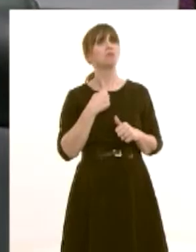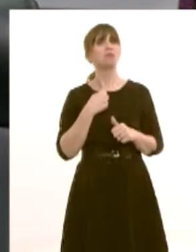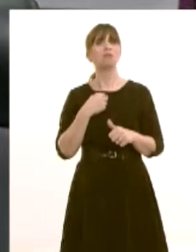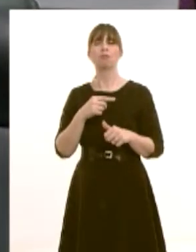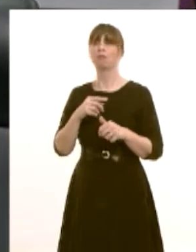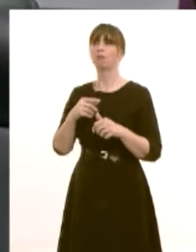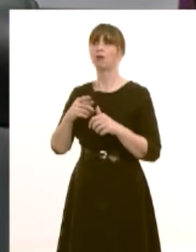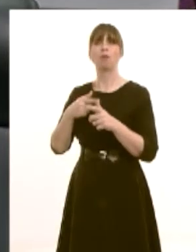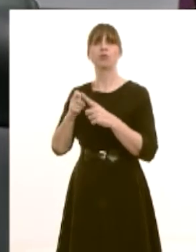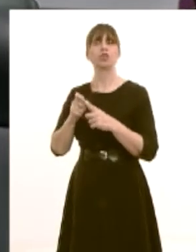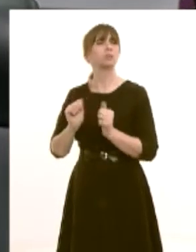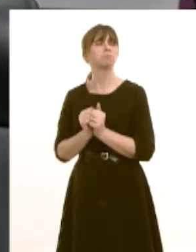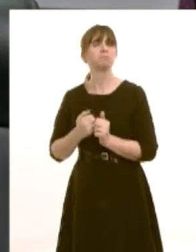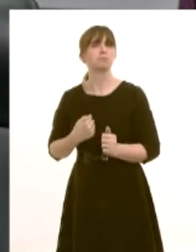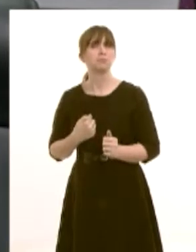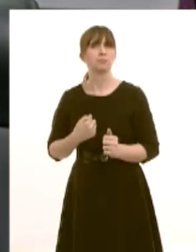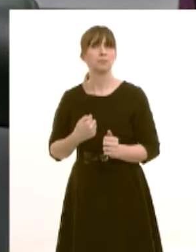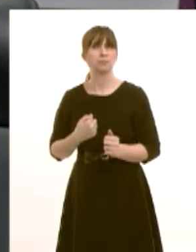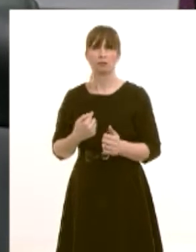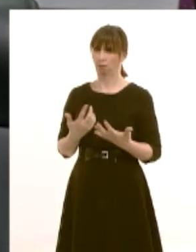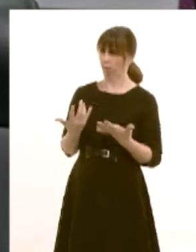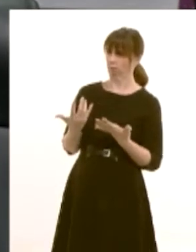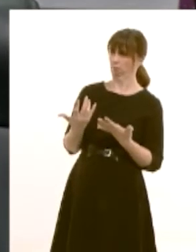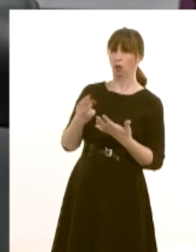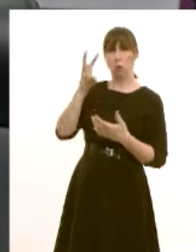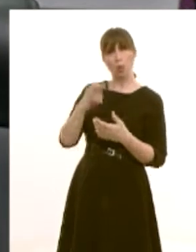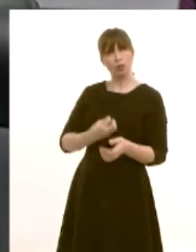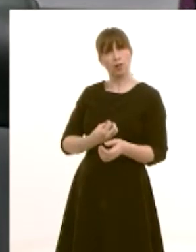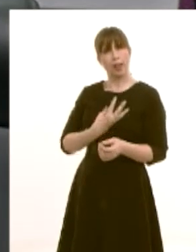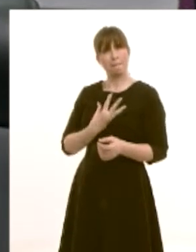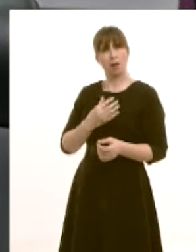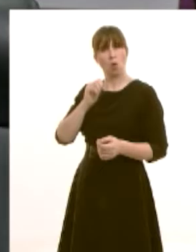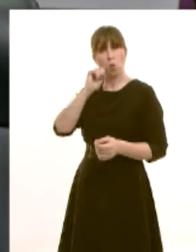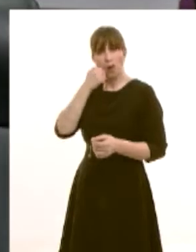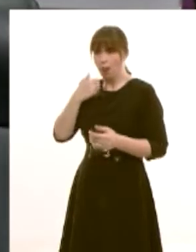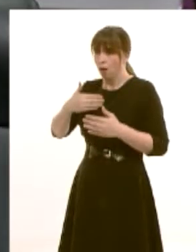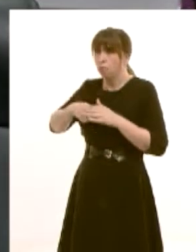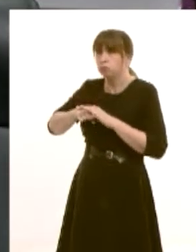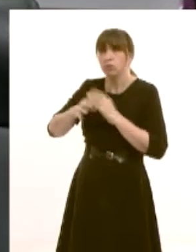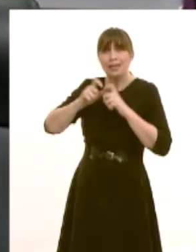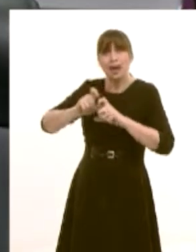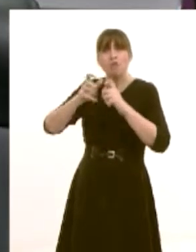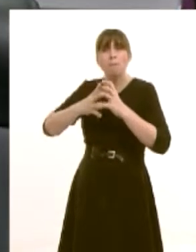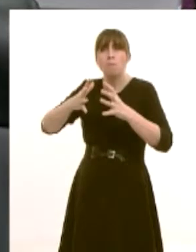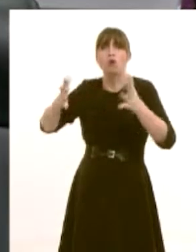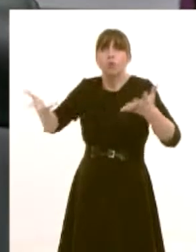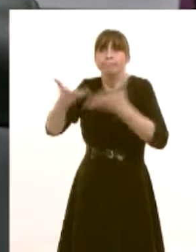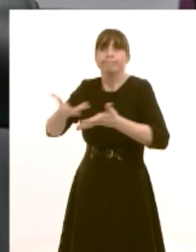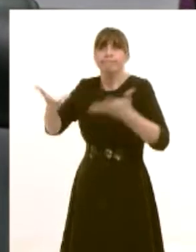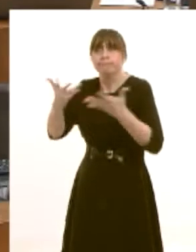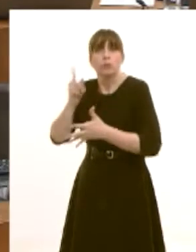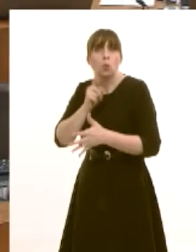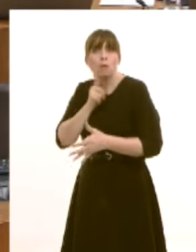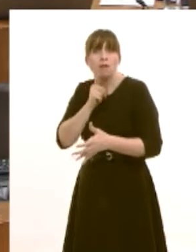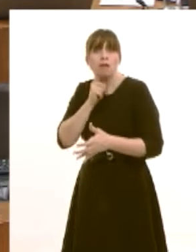path for them so looking to the future how will a welsh labor government build on its successes to encourage more young women into